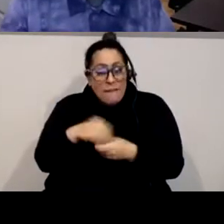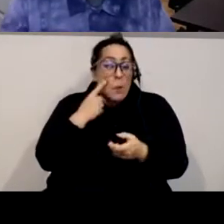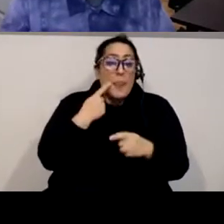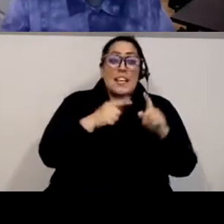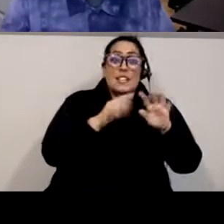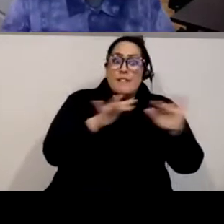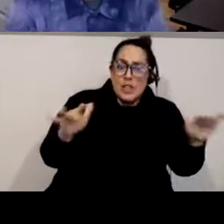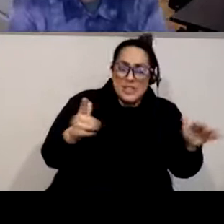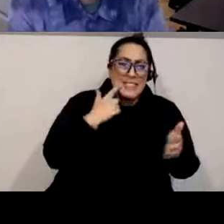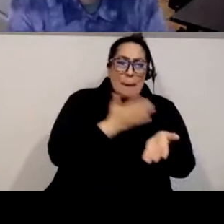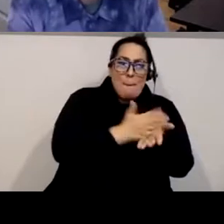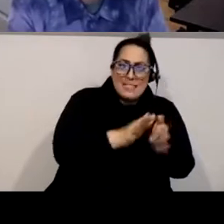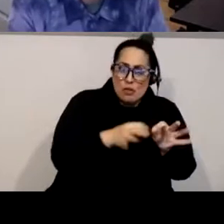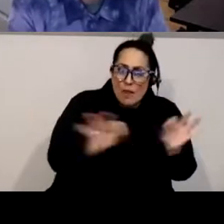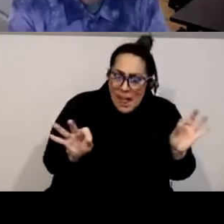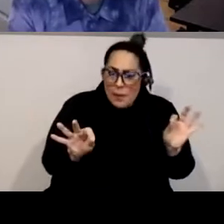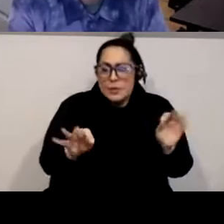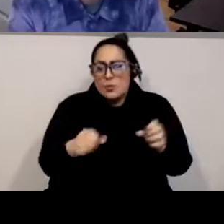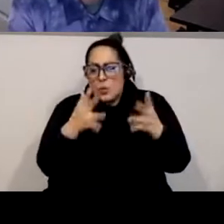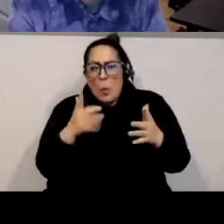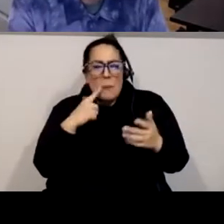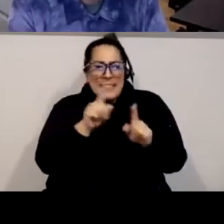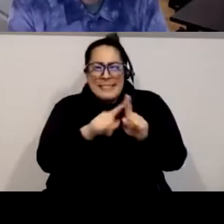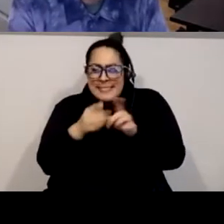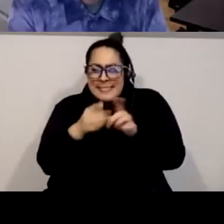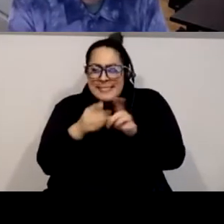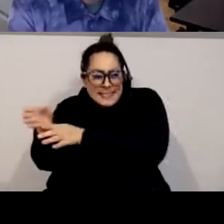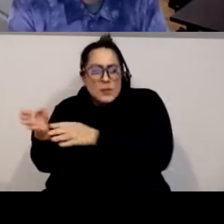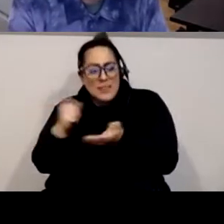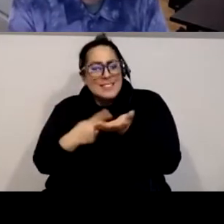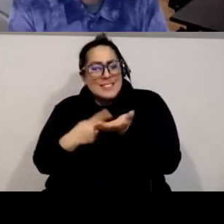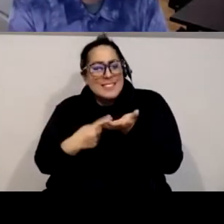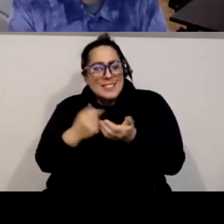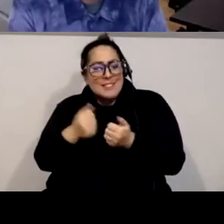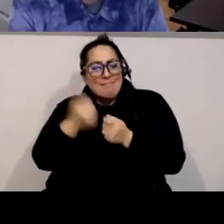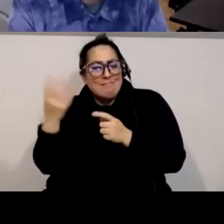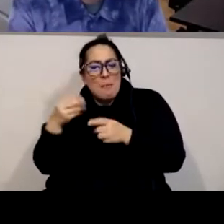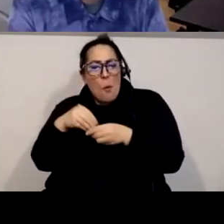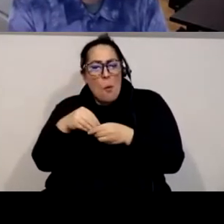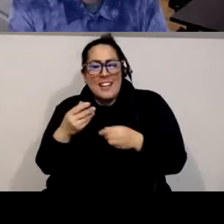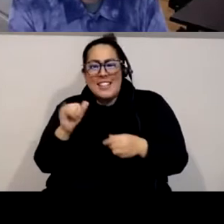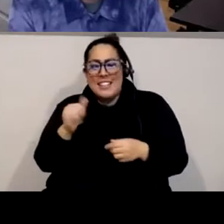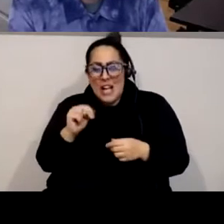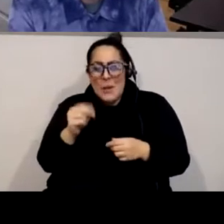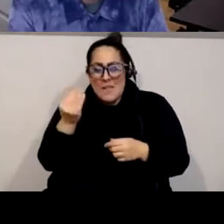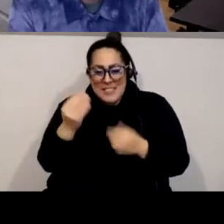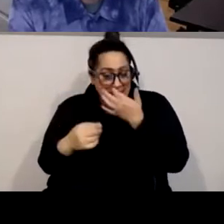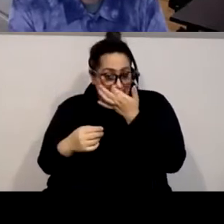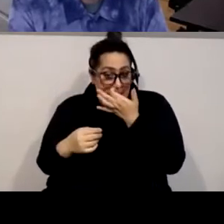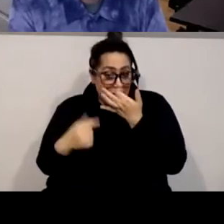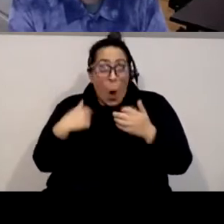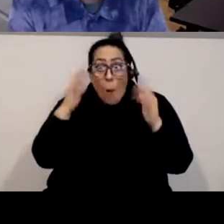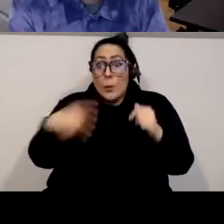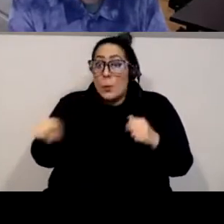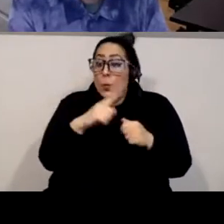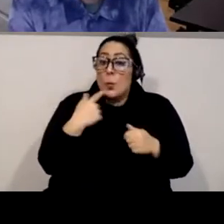language around that um and so we have a great panel lined up so i hope you will um rsvp and join